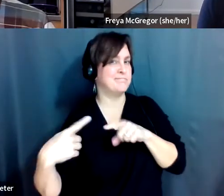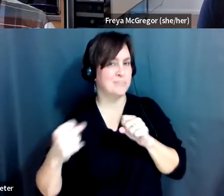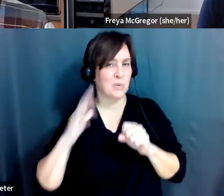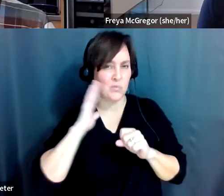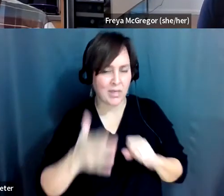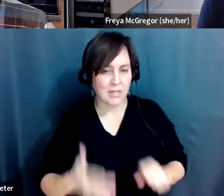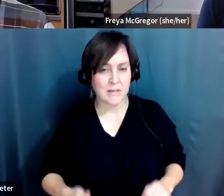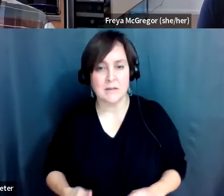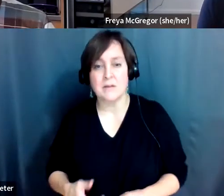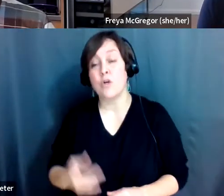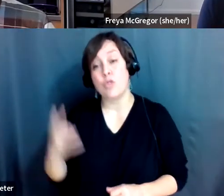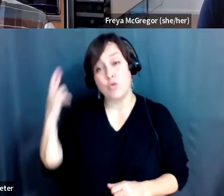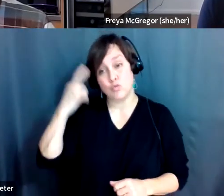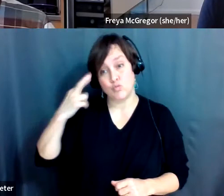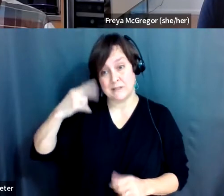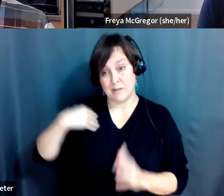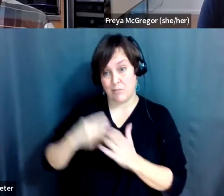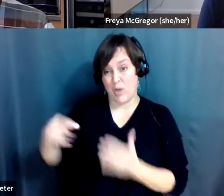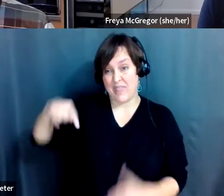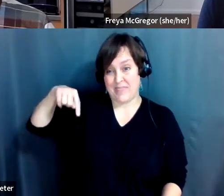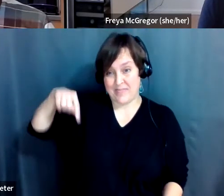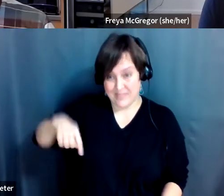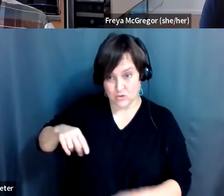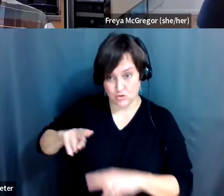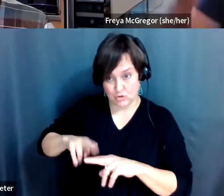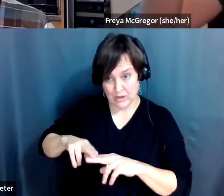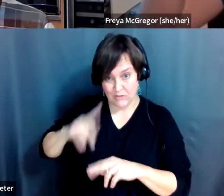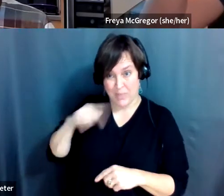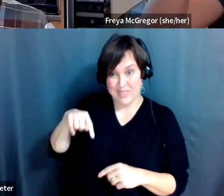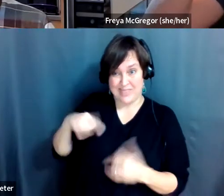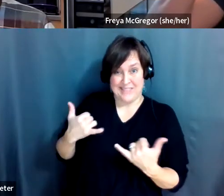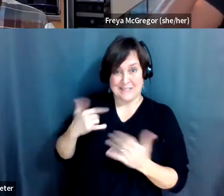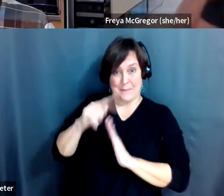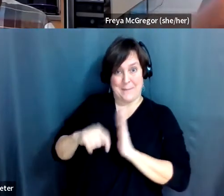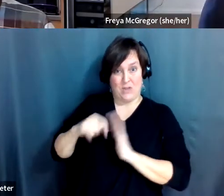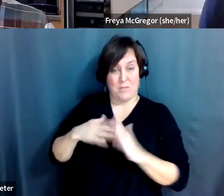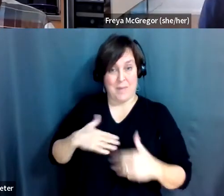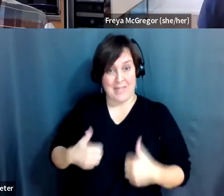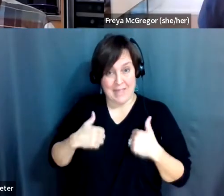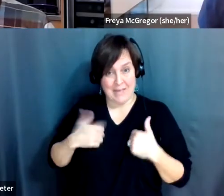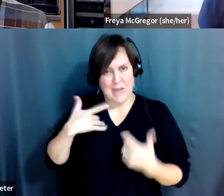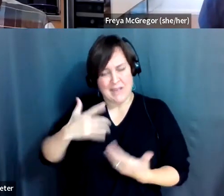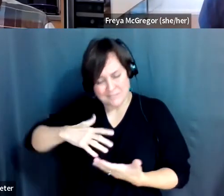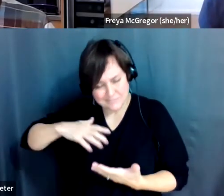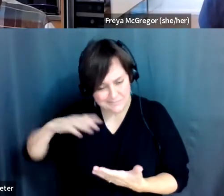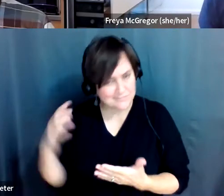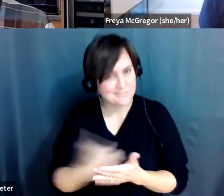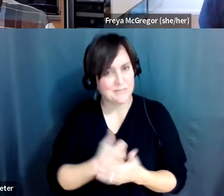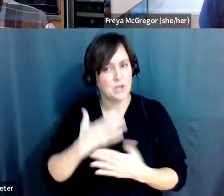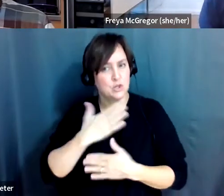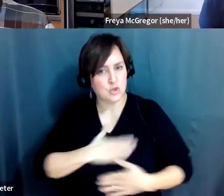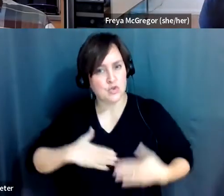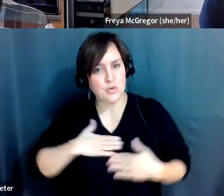bought the power chair, this one, for this period of my life, is to fully enjoy what I call